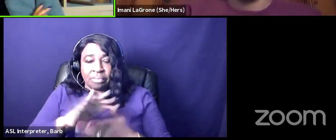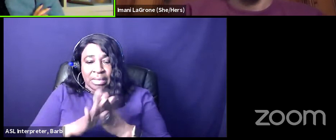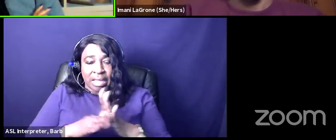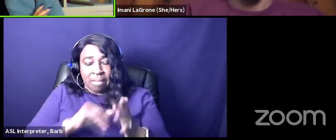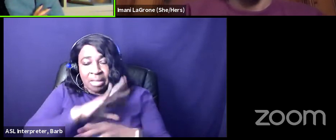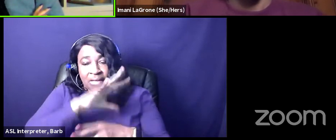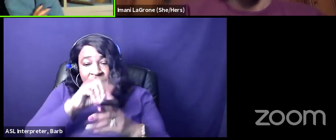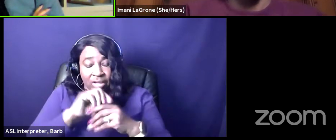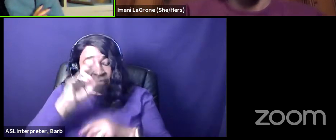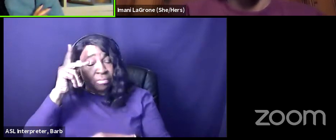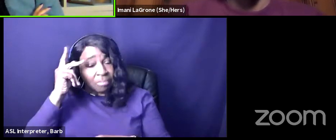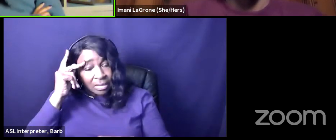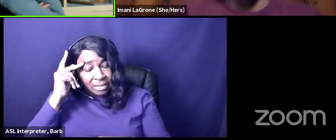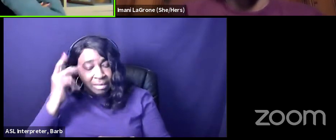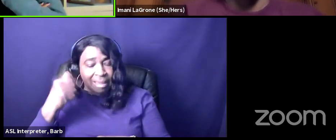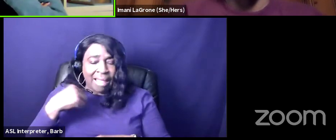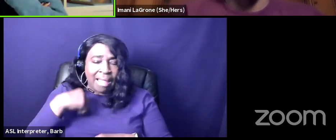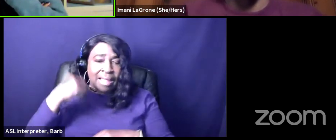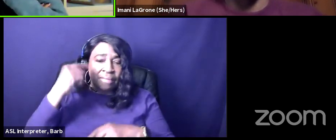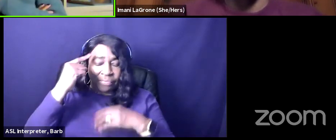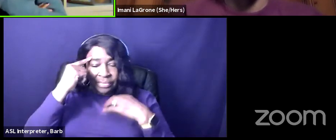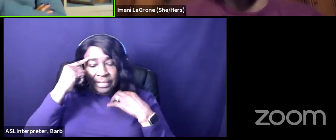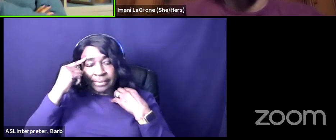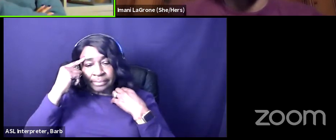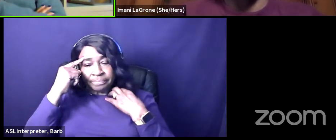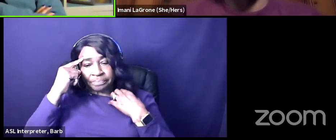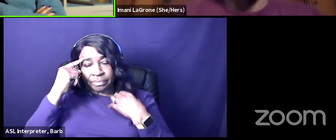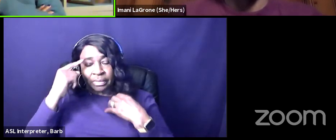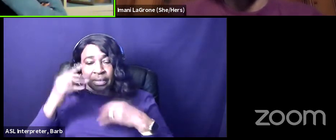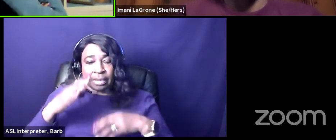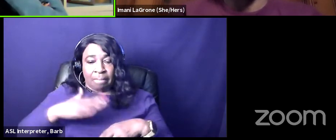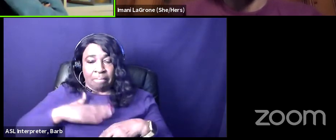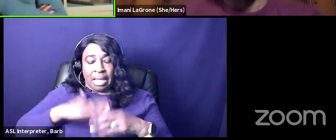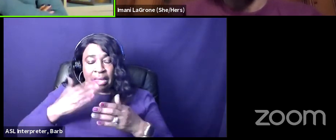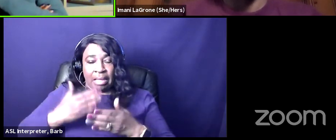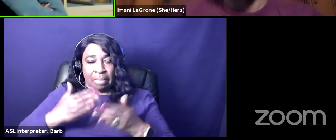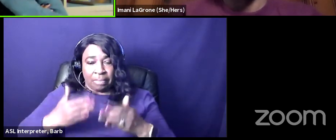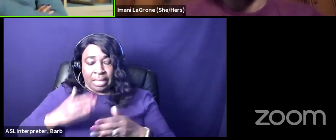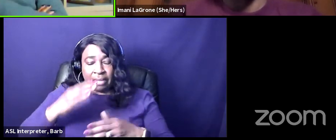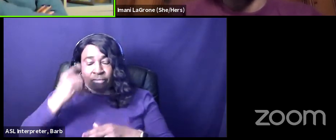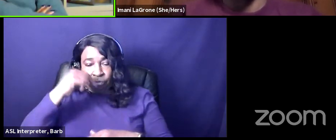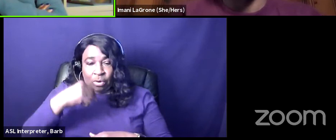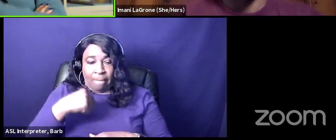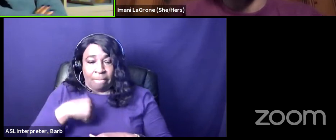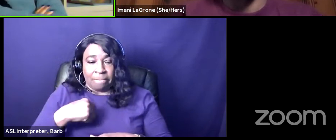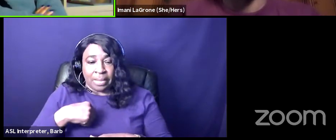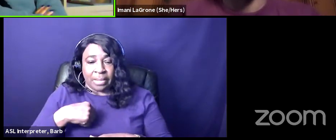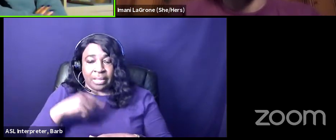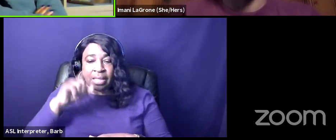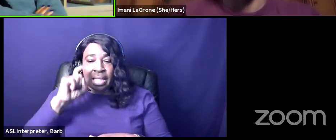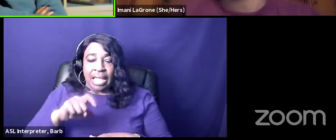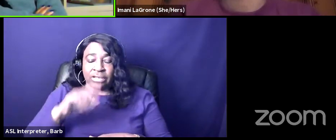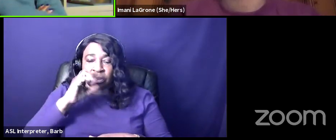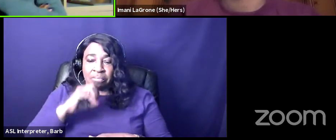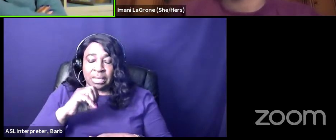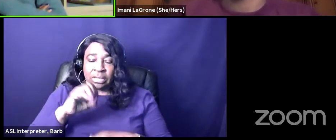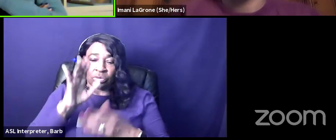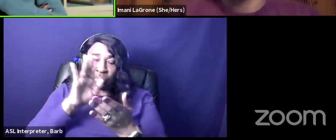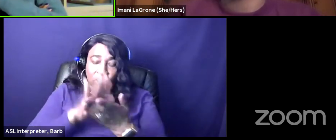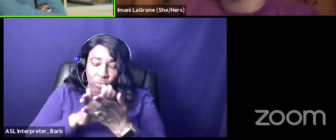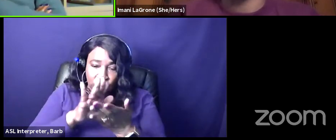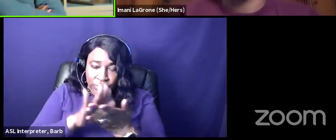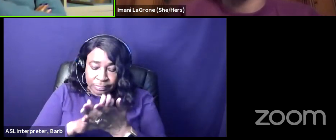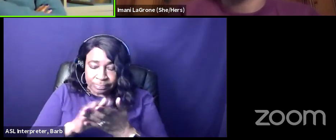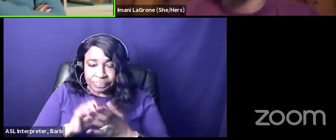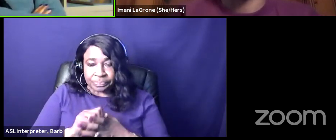and i think that there's some i think my my bottom line though is for me it has to be institutional change i